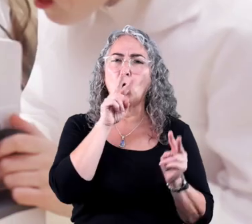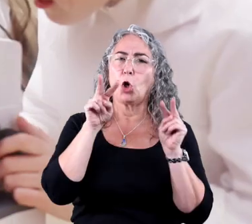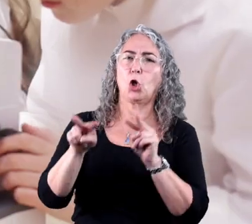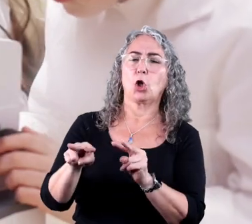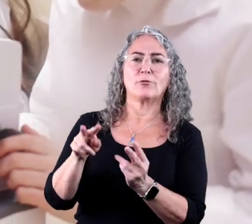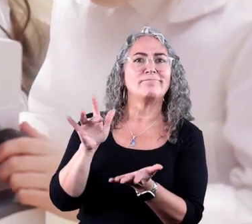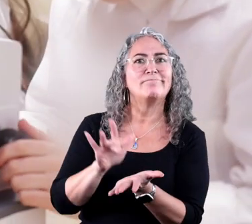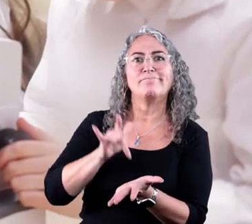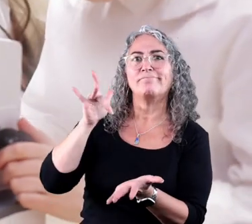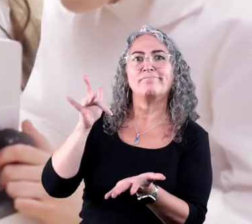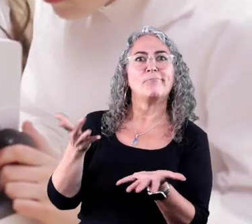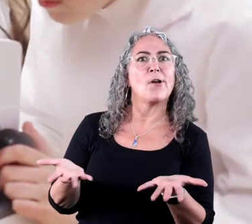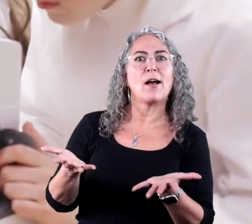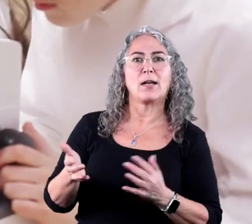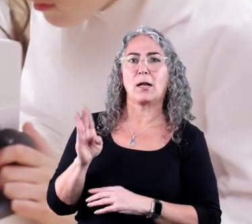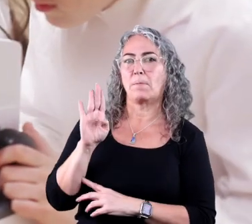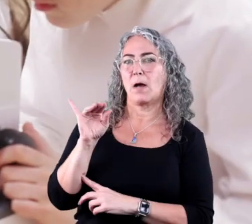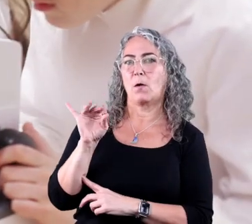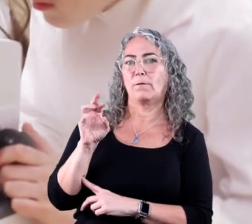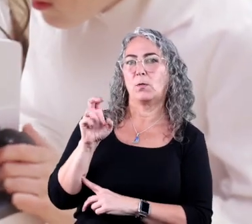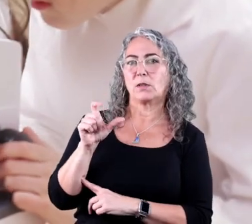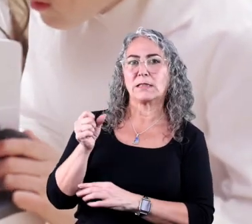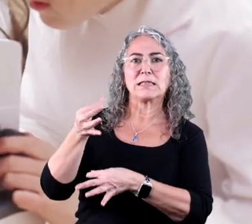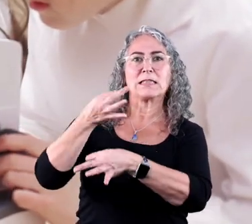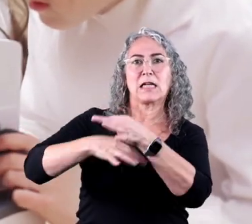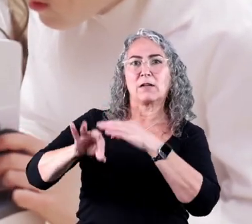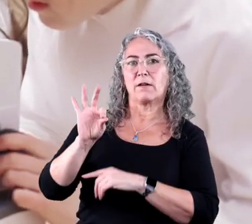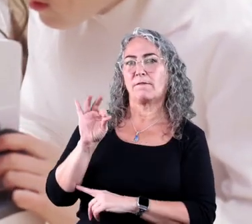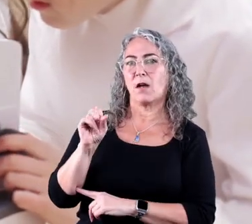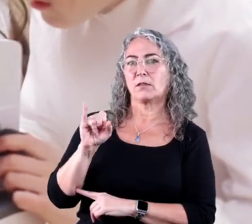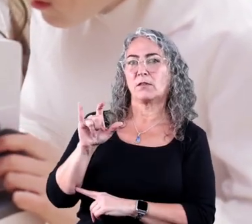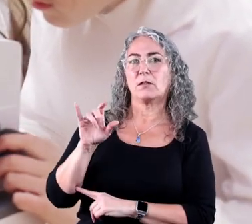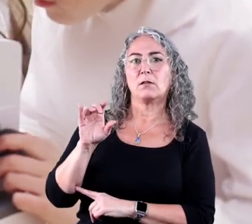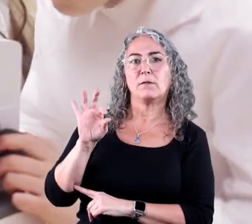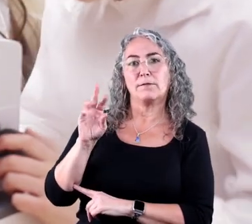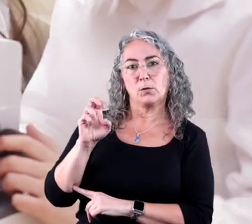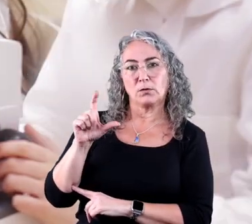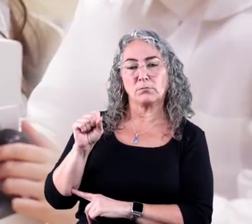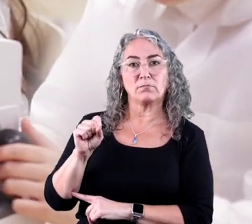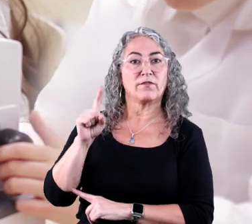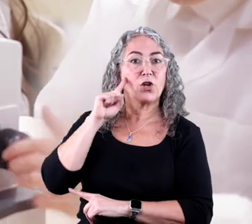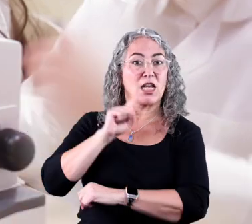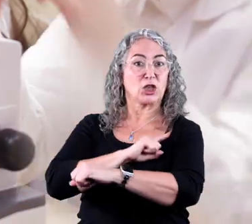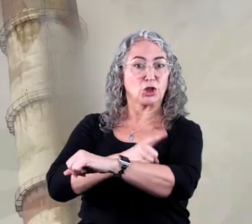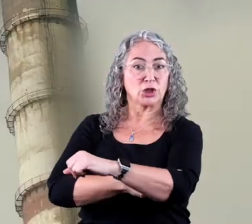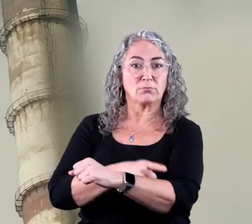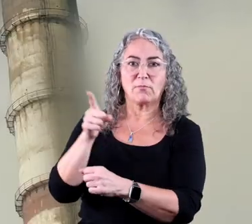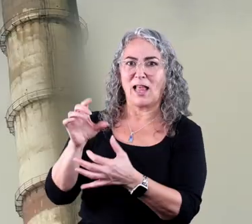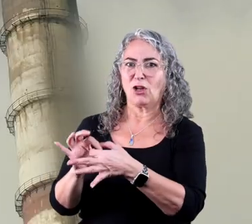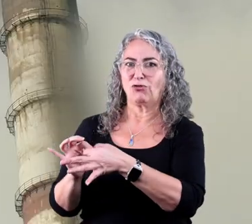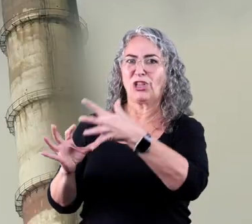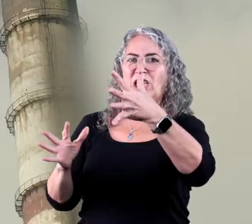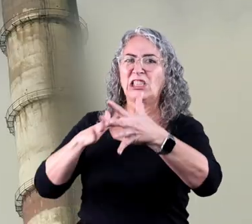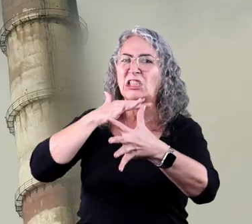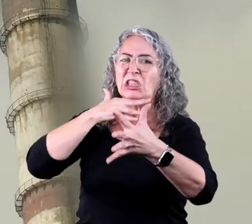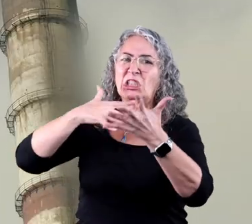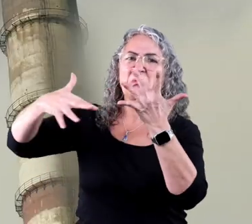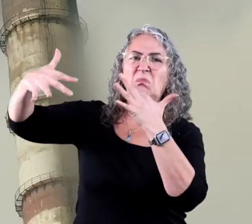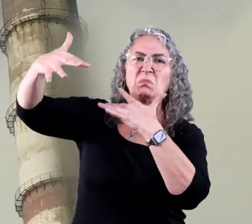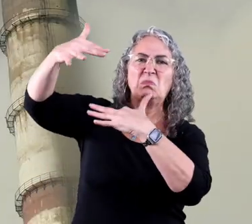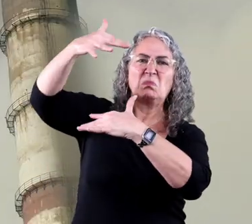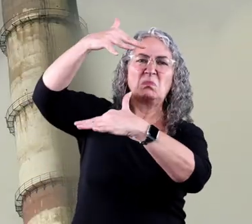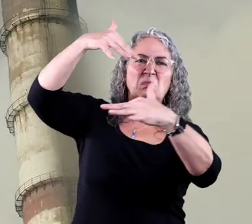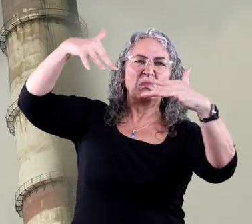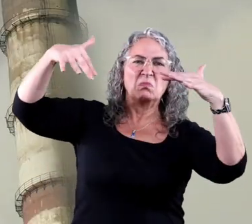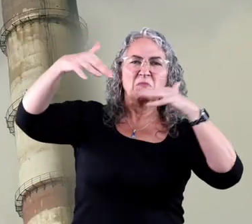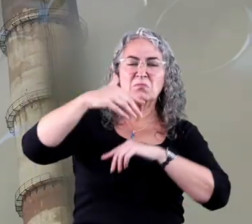Let's look at some of the advantages of using biofuels instead of fossil fuels for energy. They release less pollution into